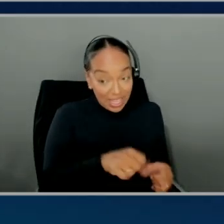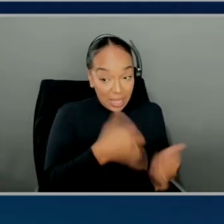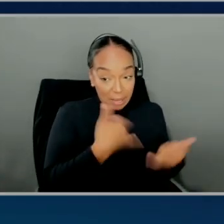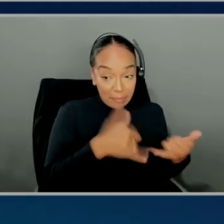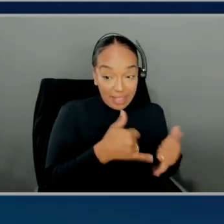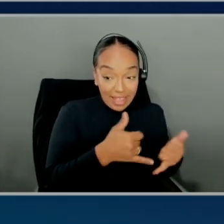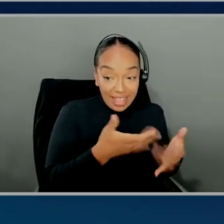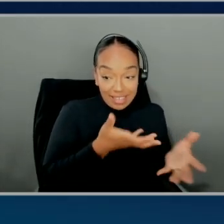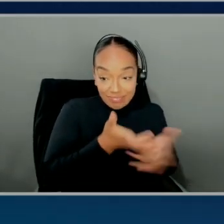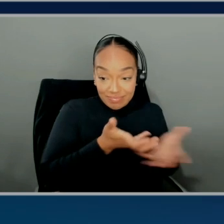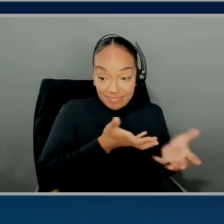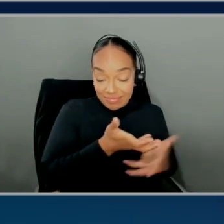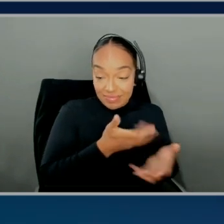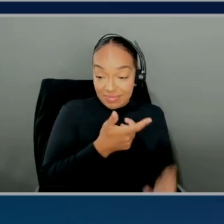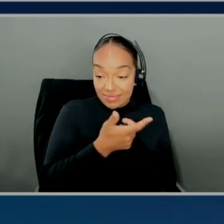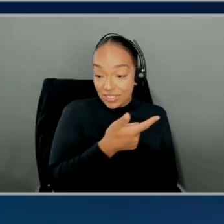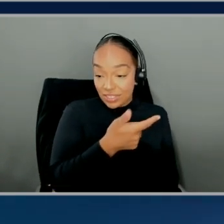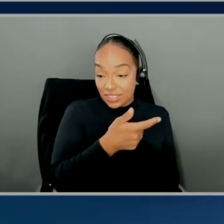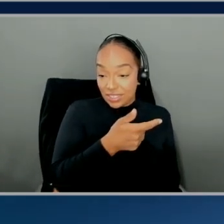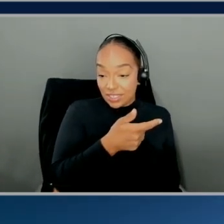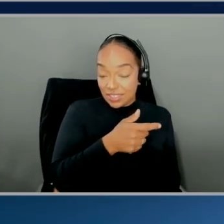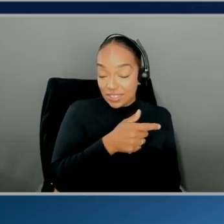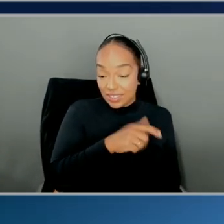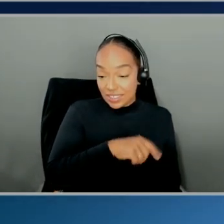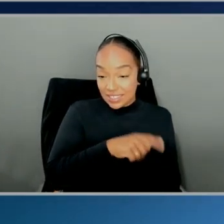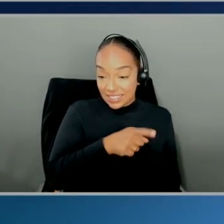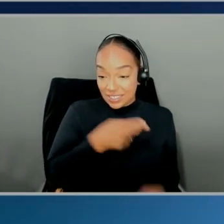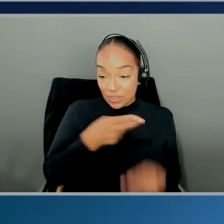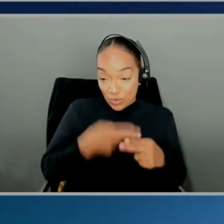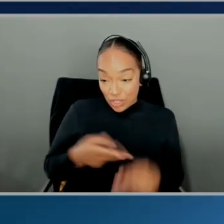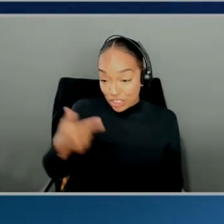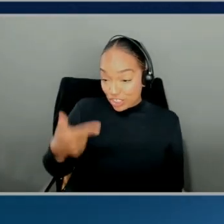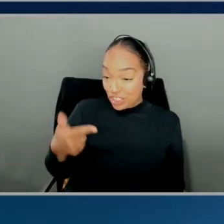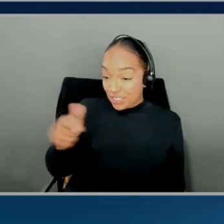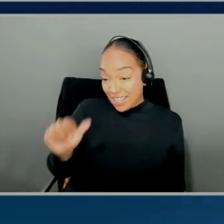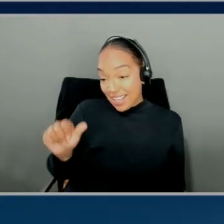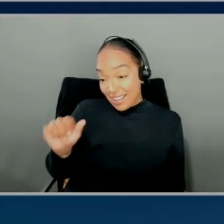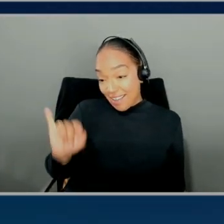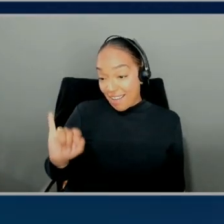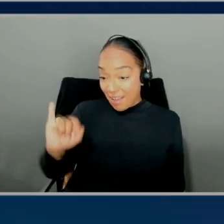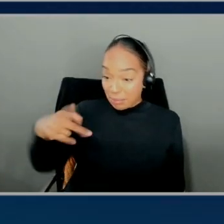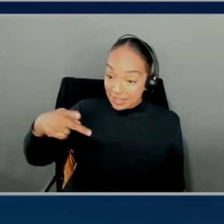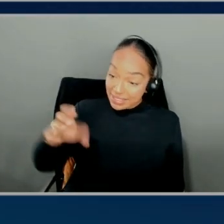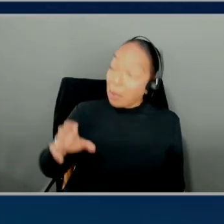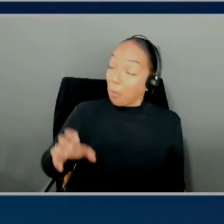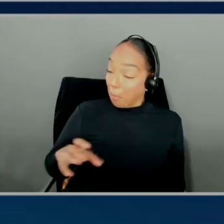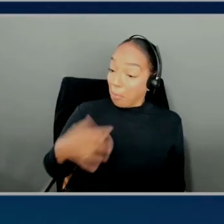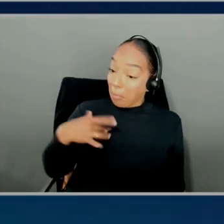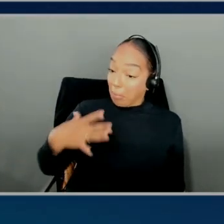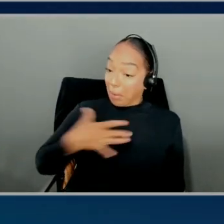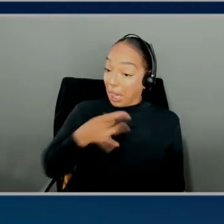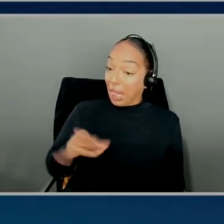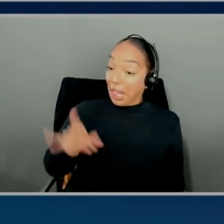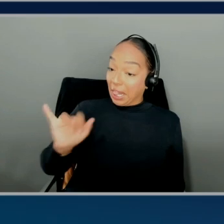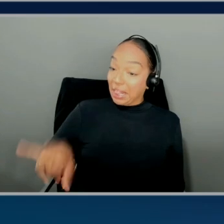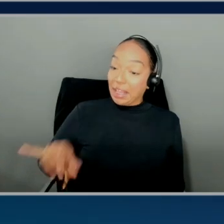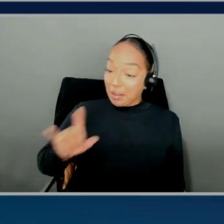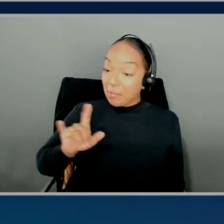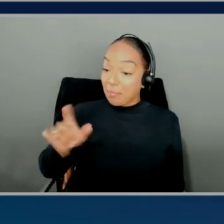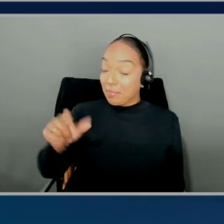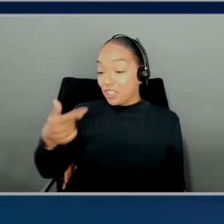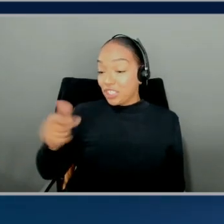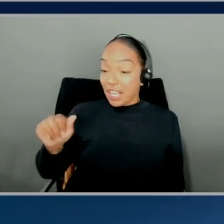call those? Do we call those NPCs? Is it G-A-I-P-C? I like it. Okay. That's official G-A-I-G-C.